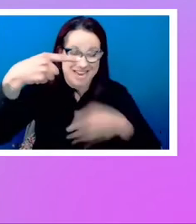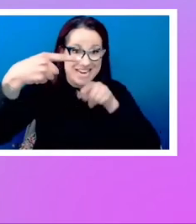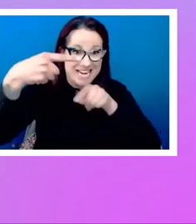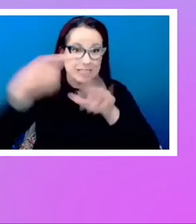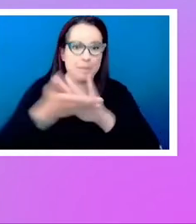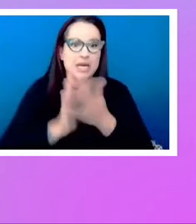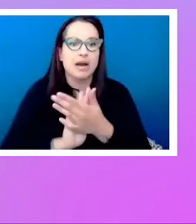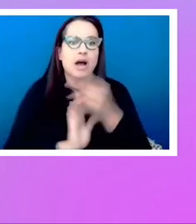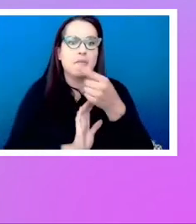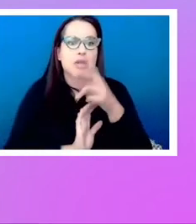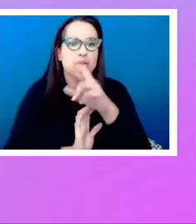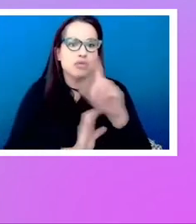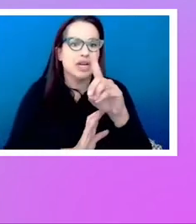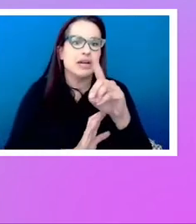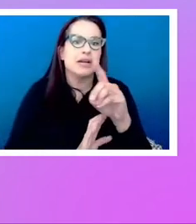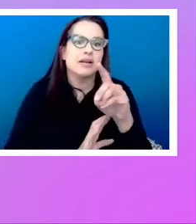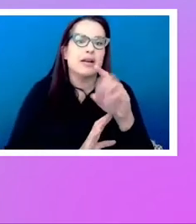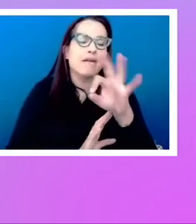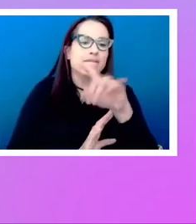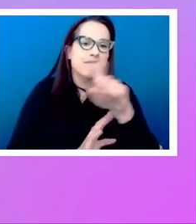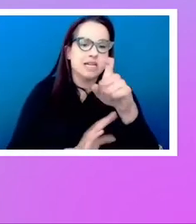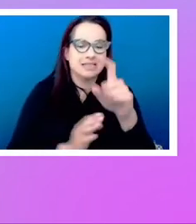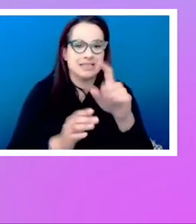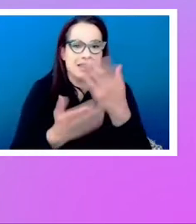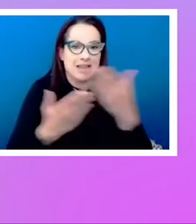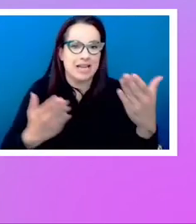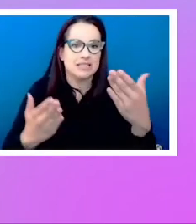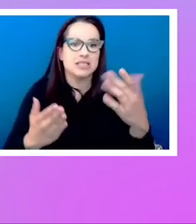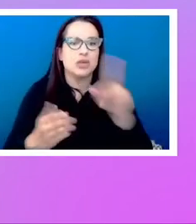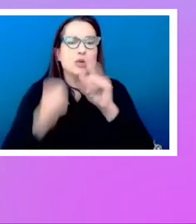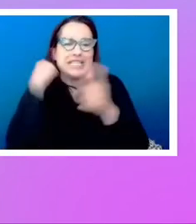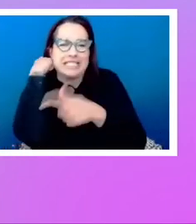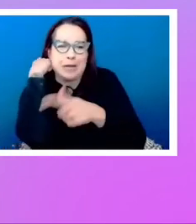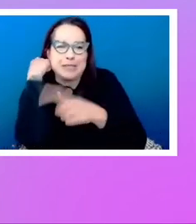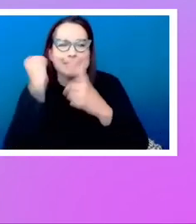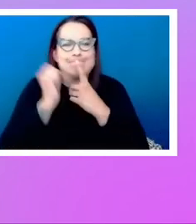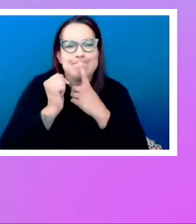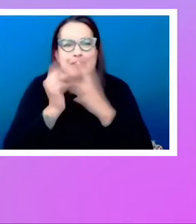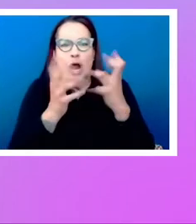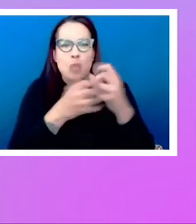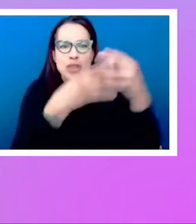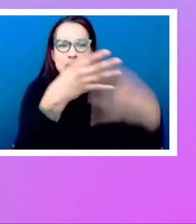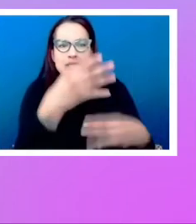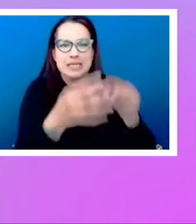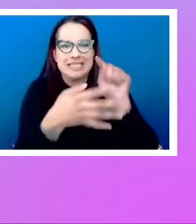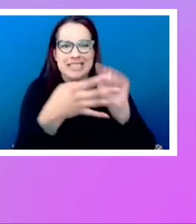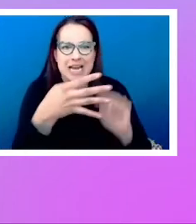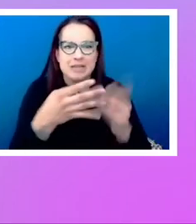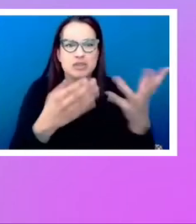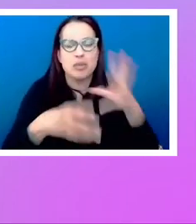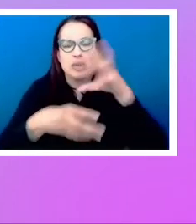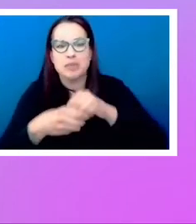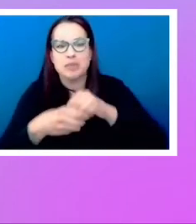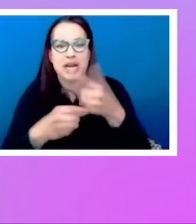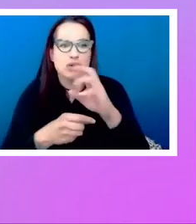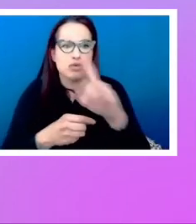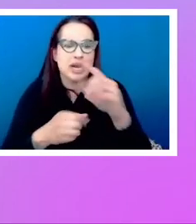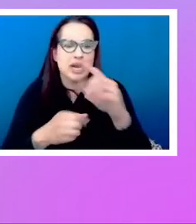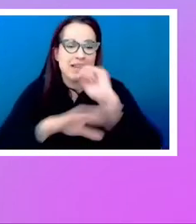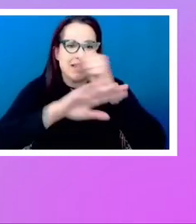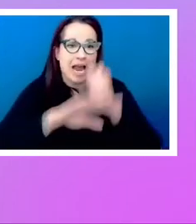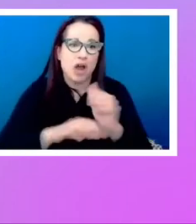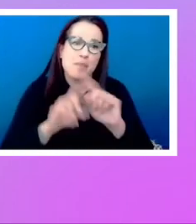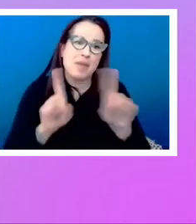could be quite tempting to think, you know, I really want those list items to participate in grid layout, but they can't because there's a